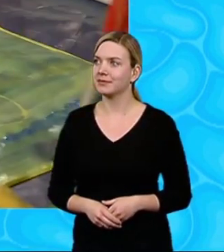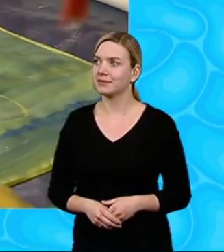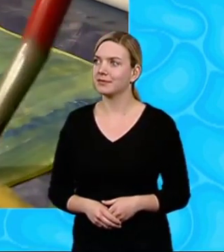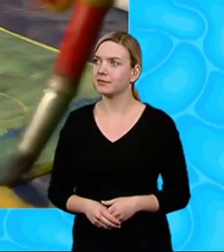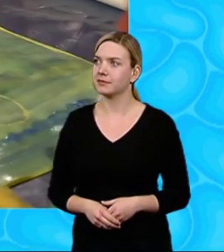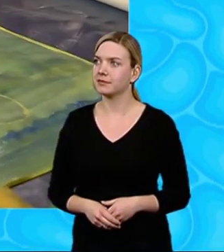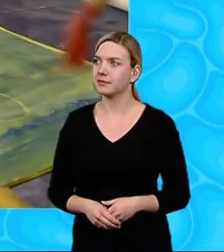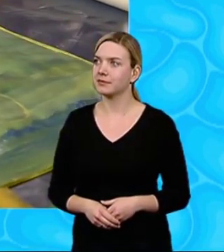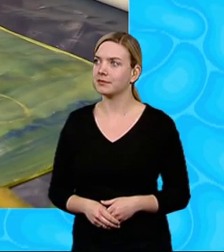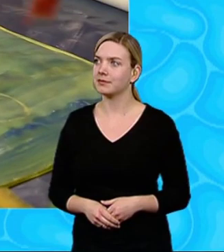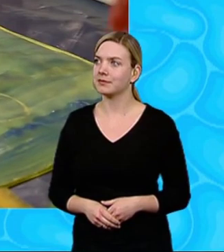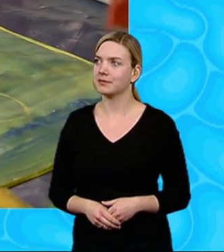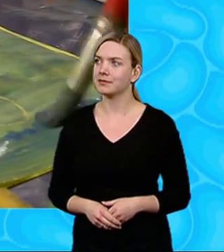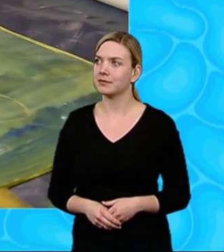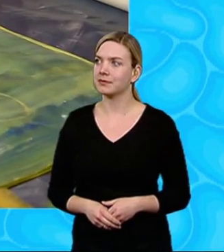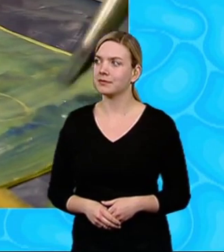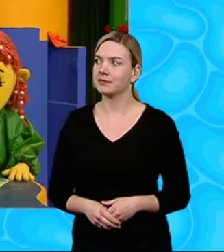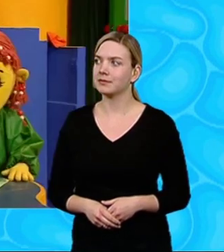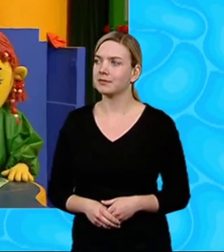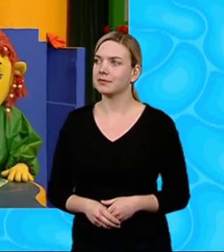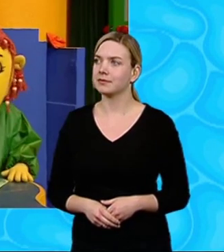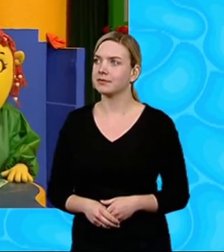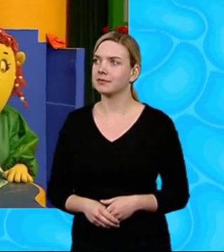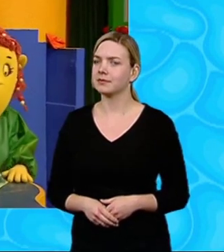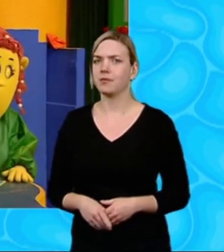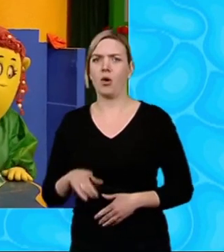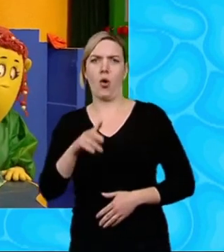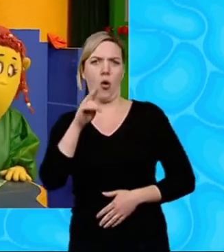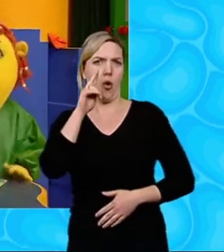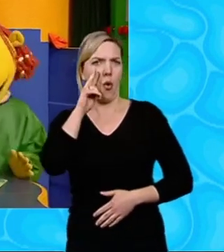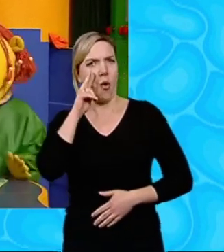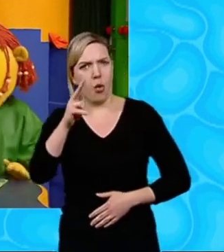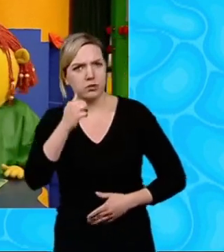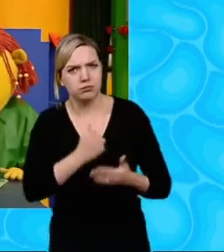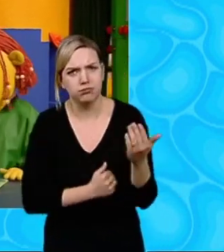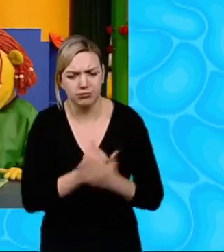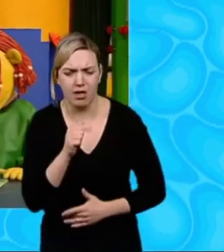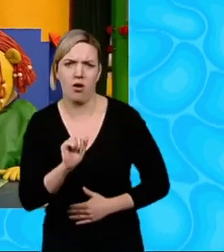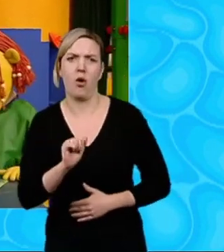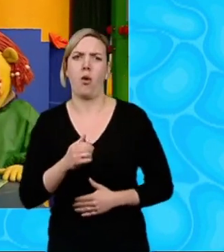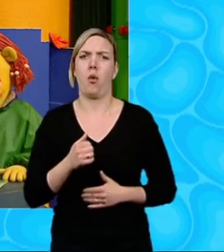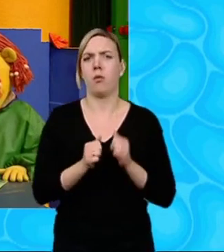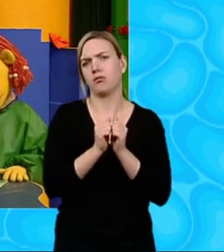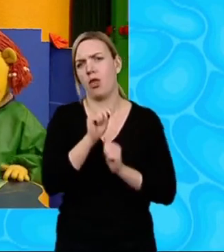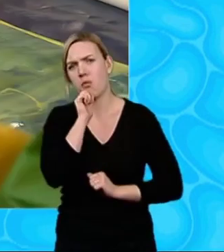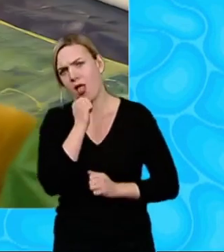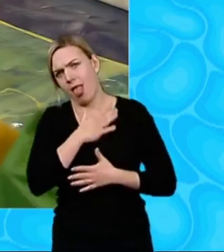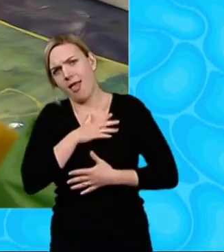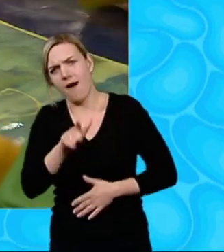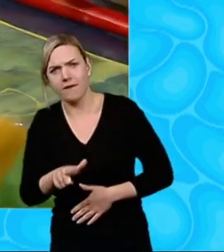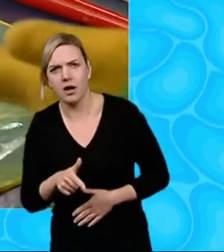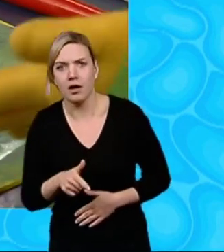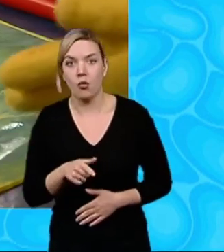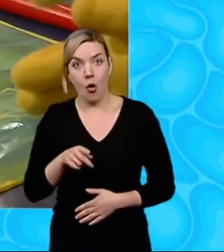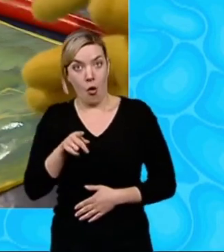Right Knuckle OK Oh, that looks great, Fizz Oh, your baby brother Will love that Yes Look,